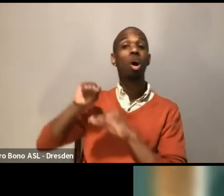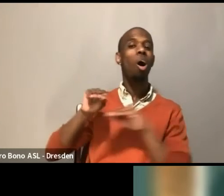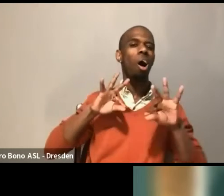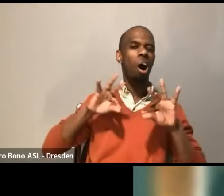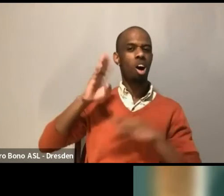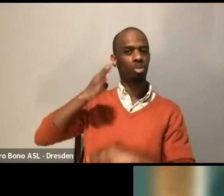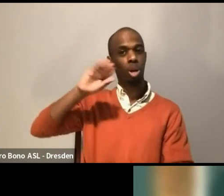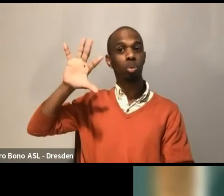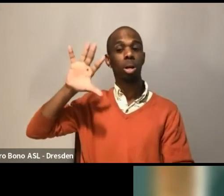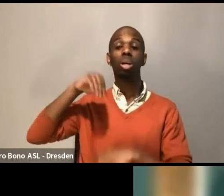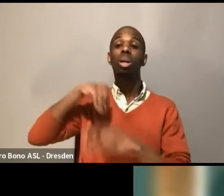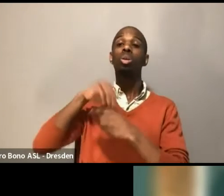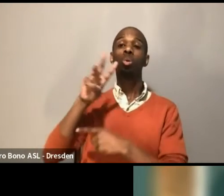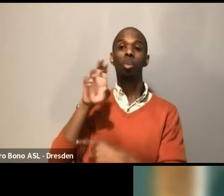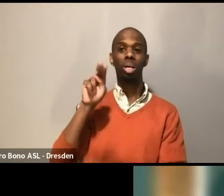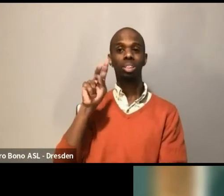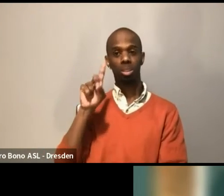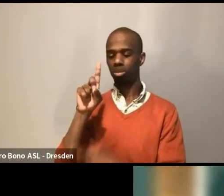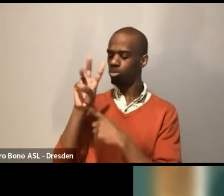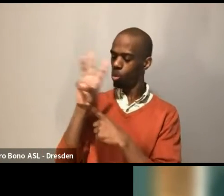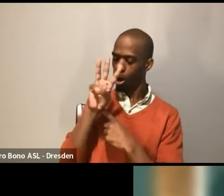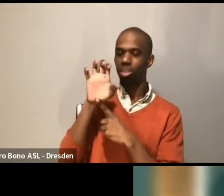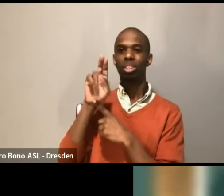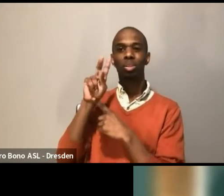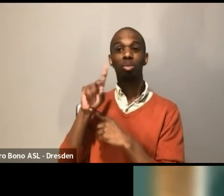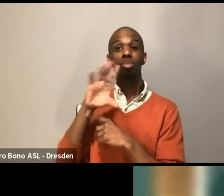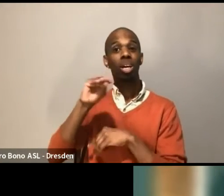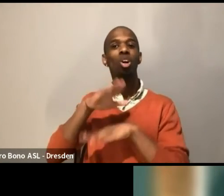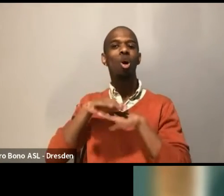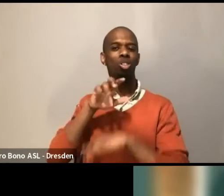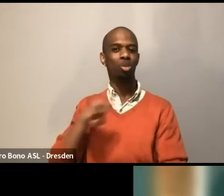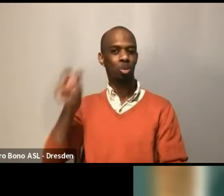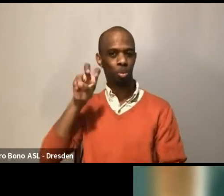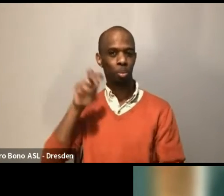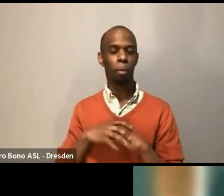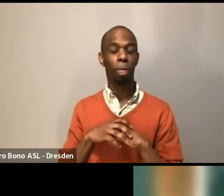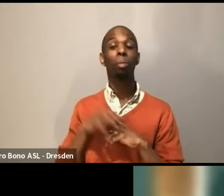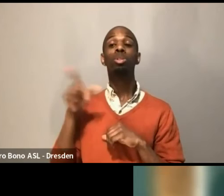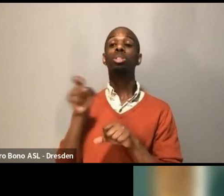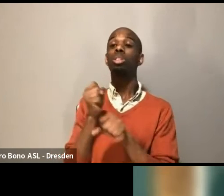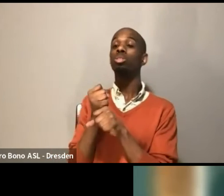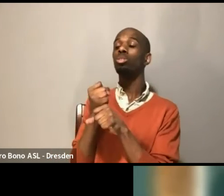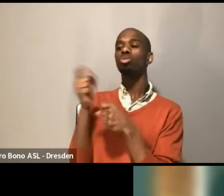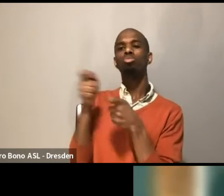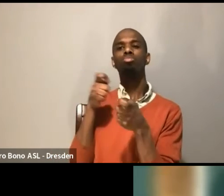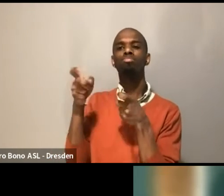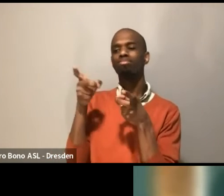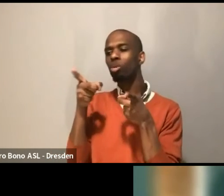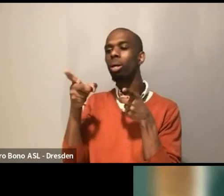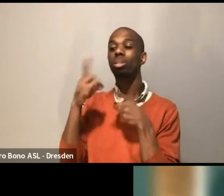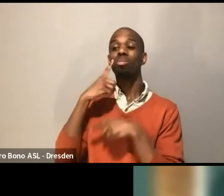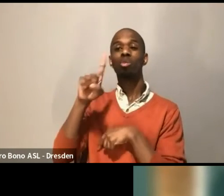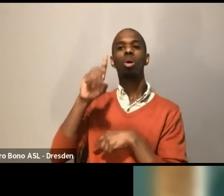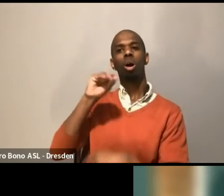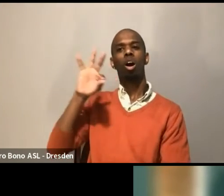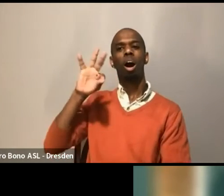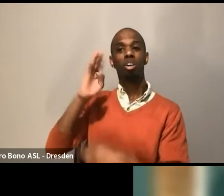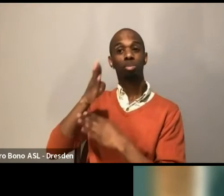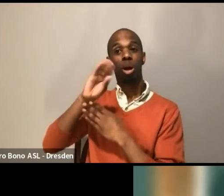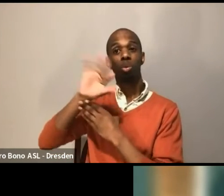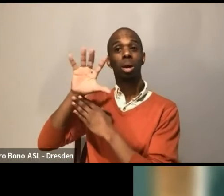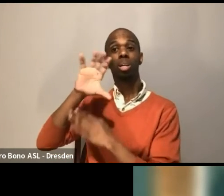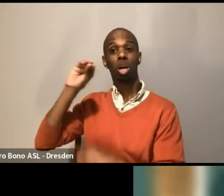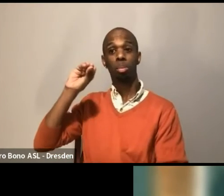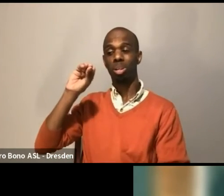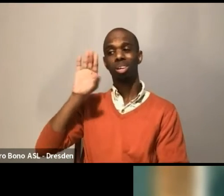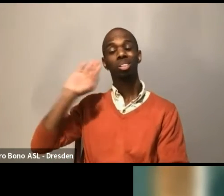tour. She is currently the Producing Director of the Playwrights Realm, an off-Broadway theater company devoted to supporting early career playwrights. Roberta